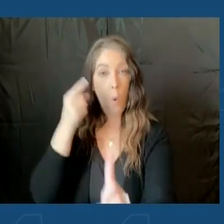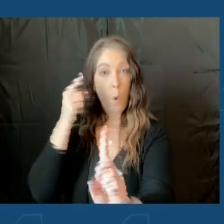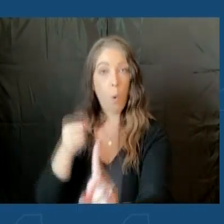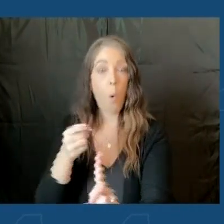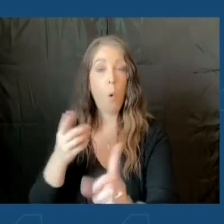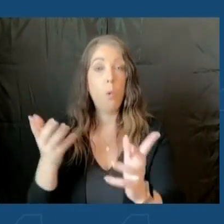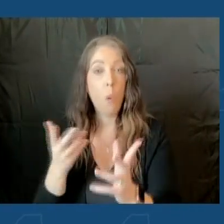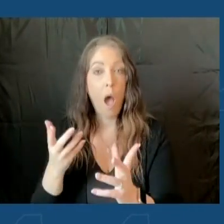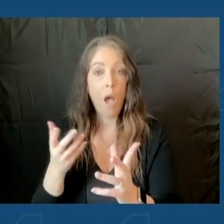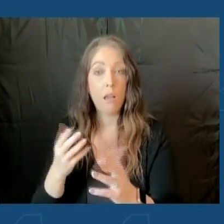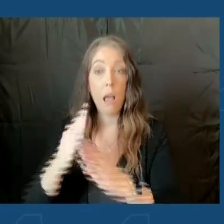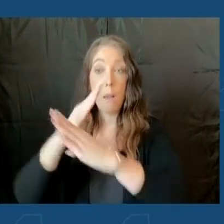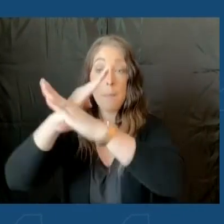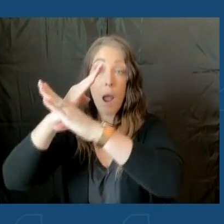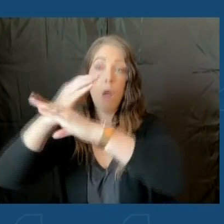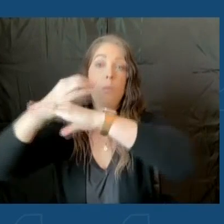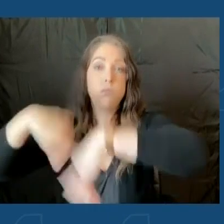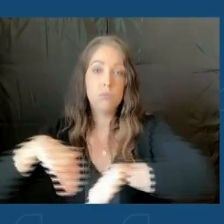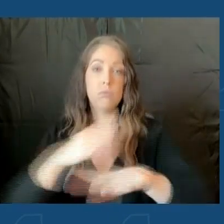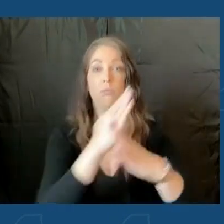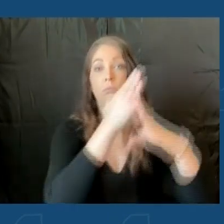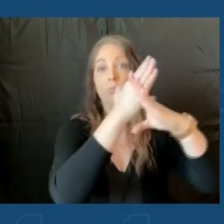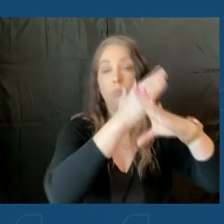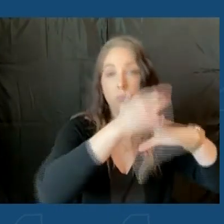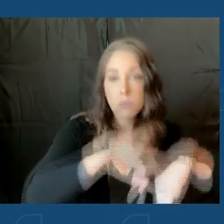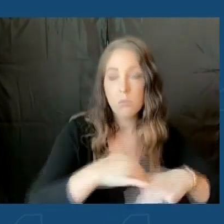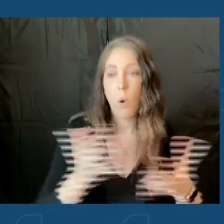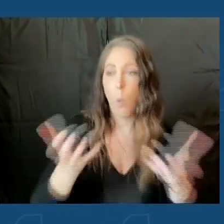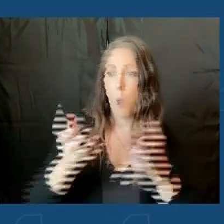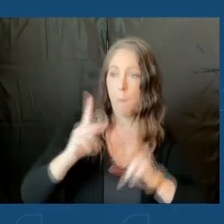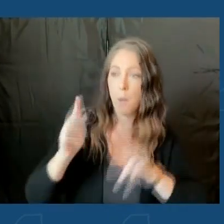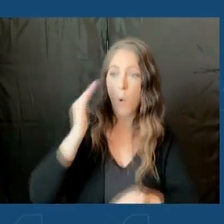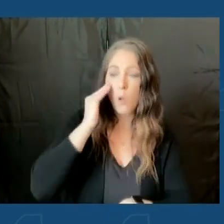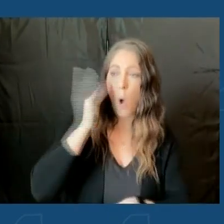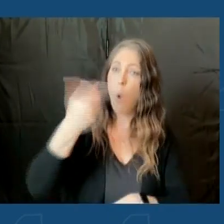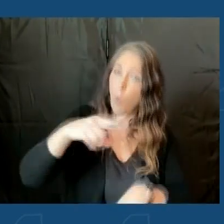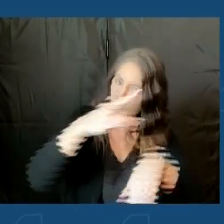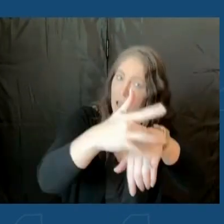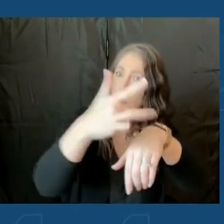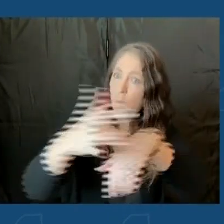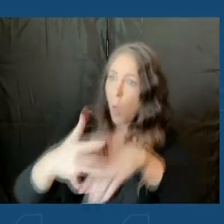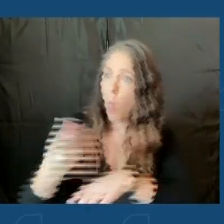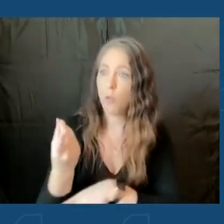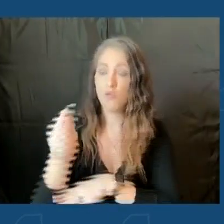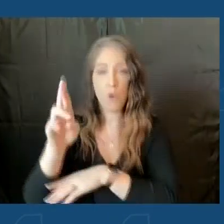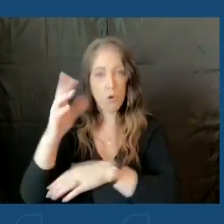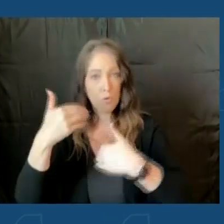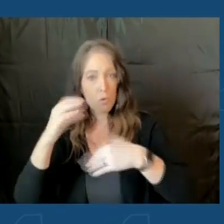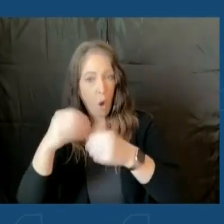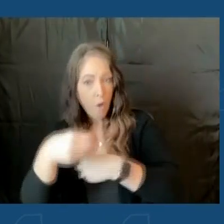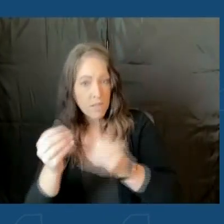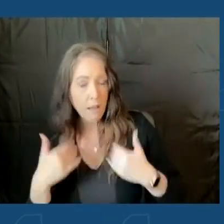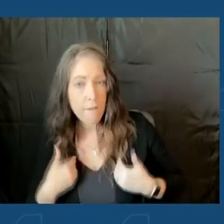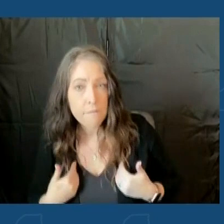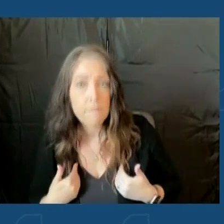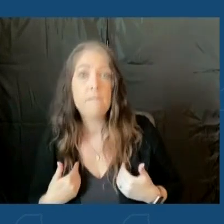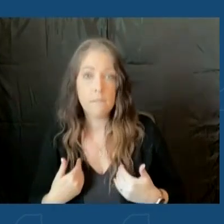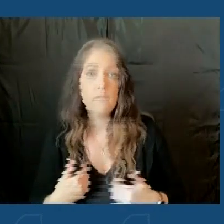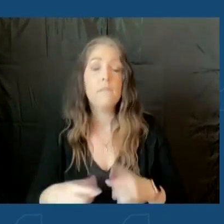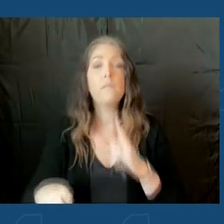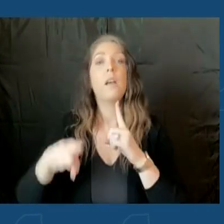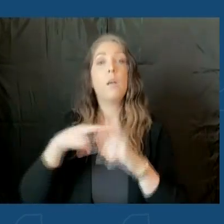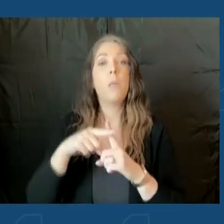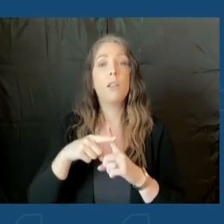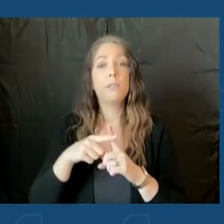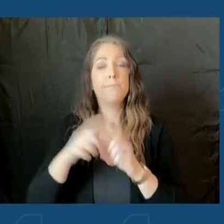remove any barriers to people receiving these goals, make sure they know the availability, make sure the doctor's offices know, and also looking at the overall